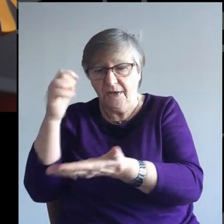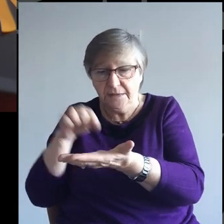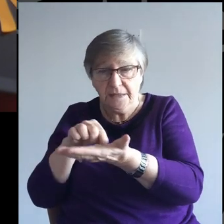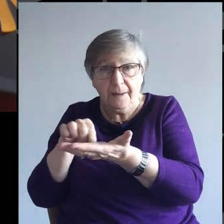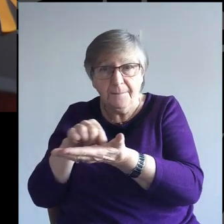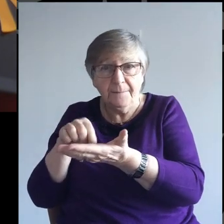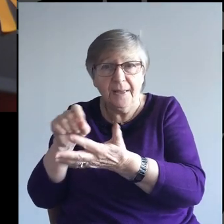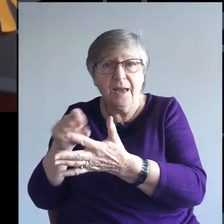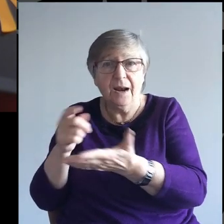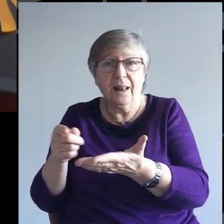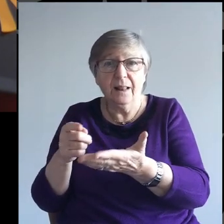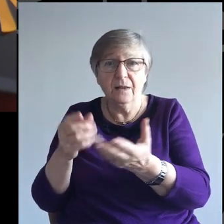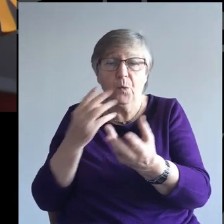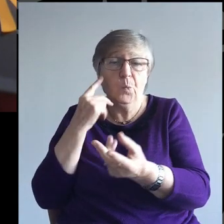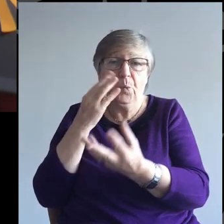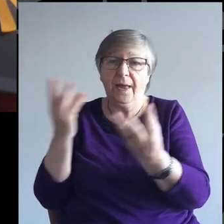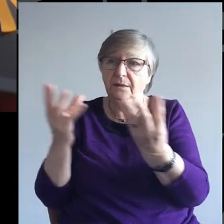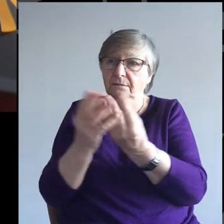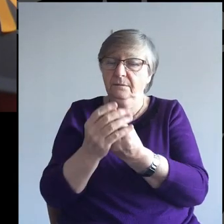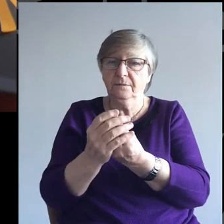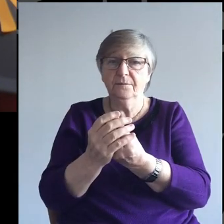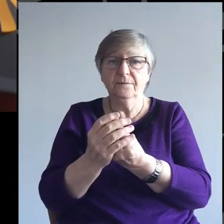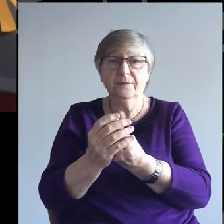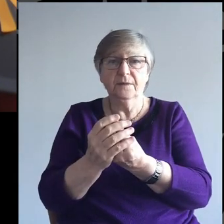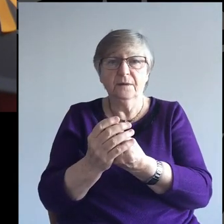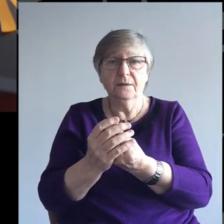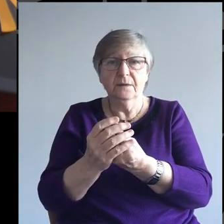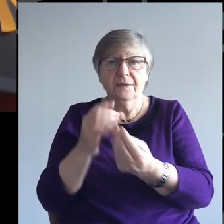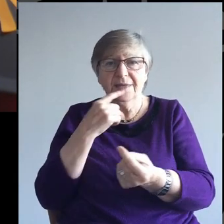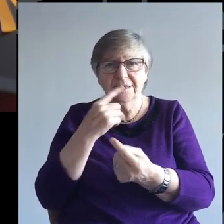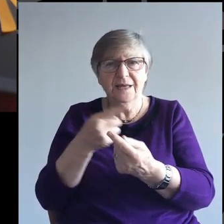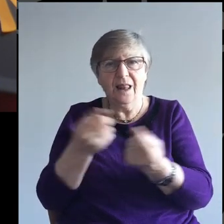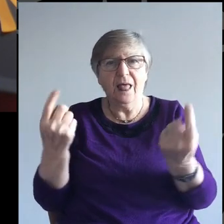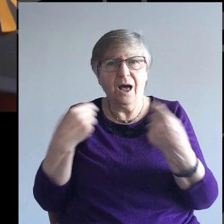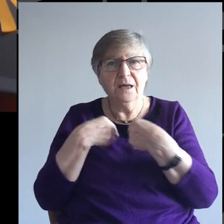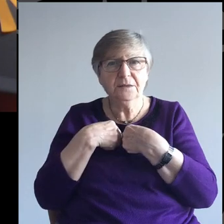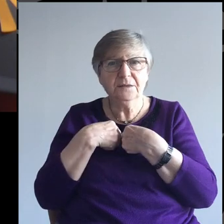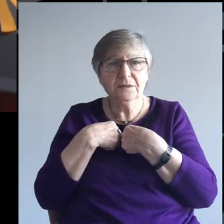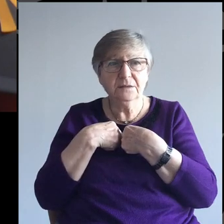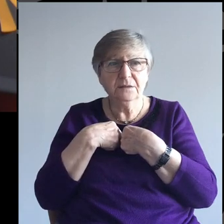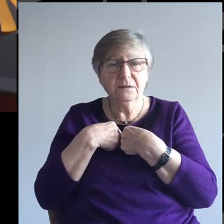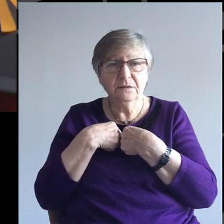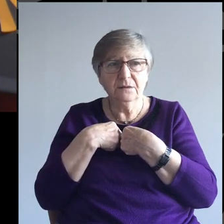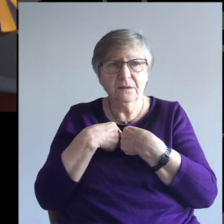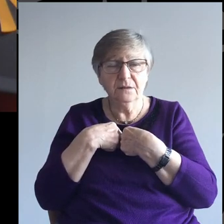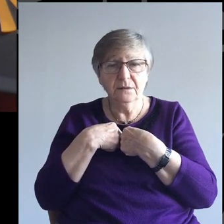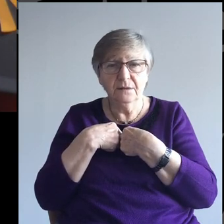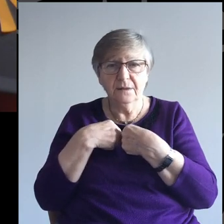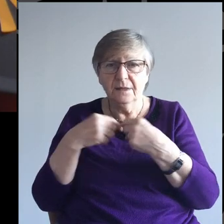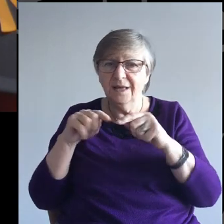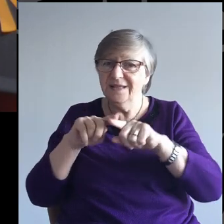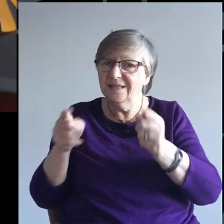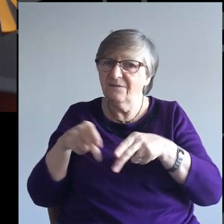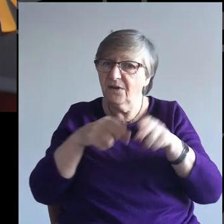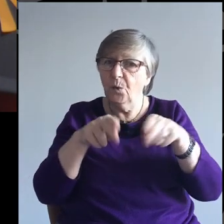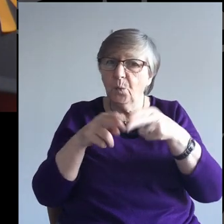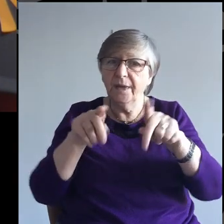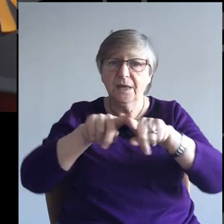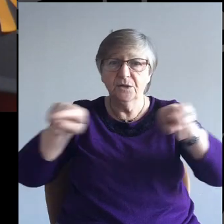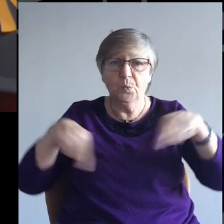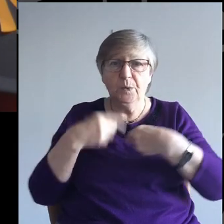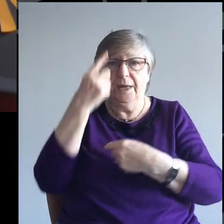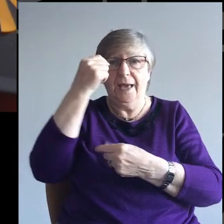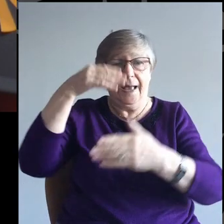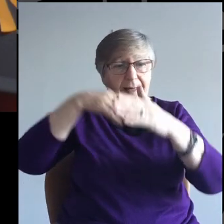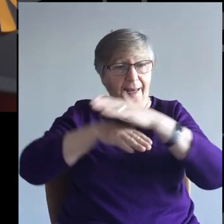discovering the great pearl, when we put them together, they tell us that, in fact, there are different ways of entering into the kingdom